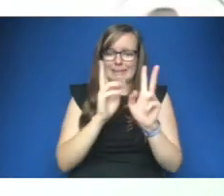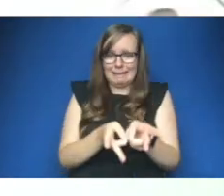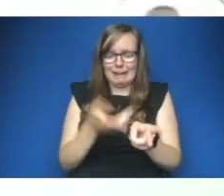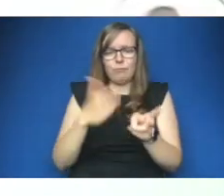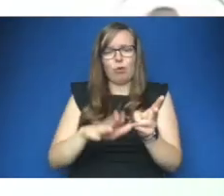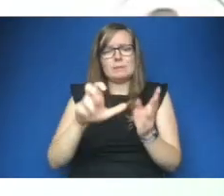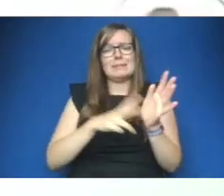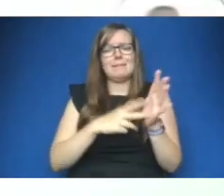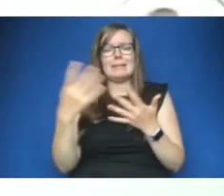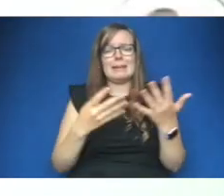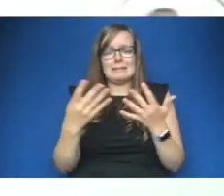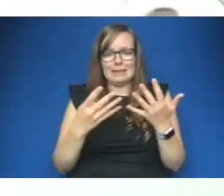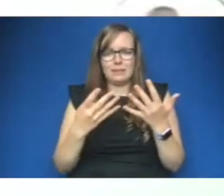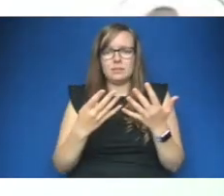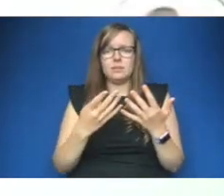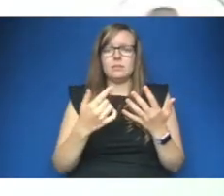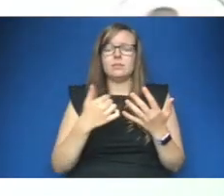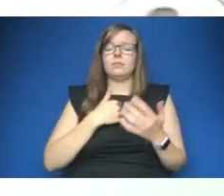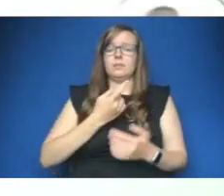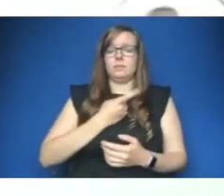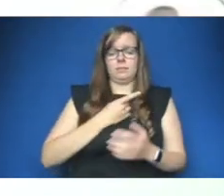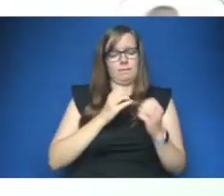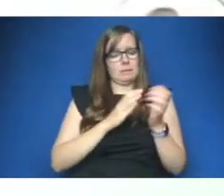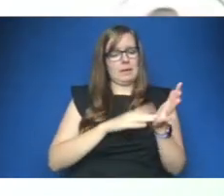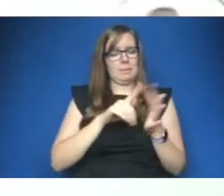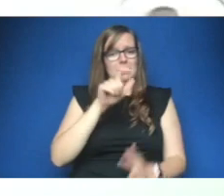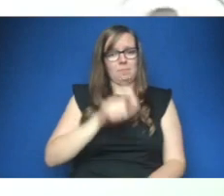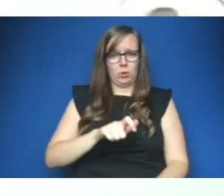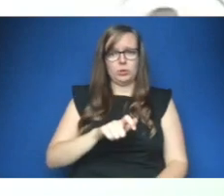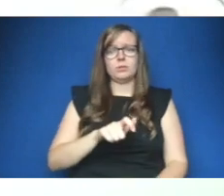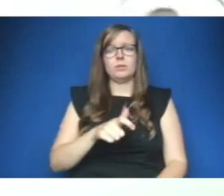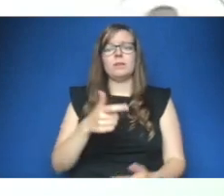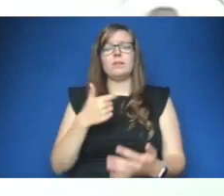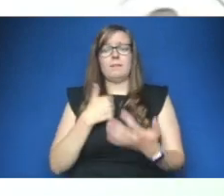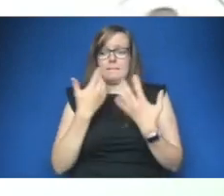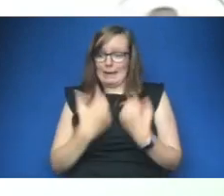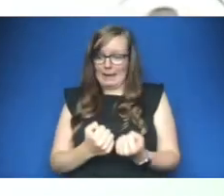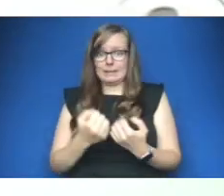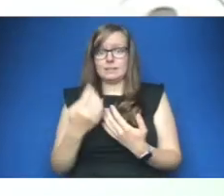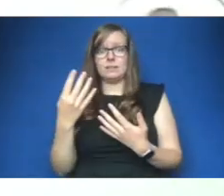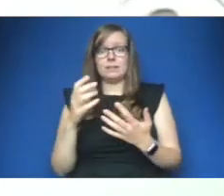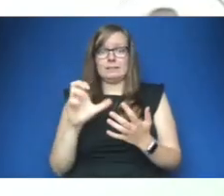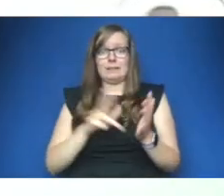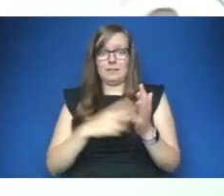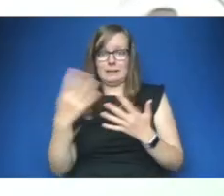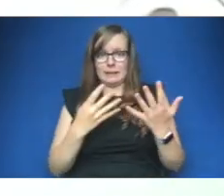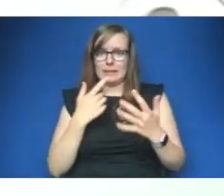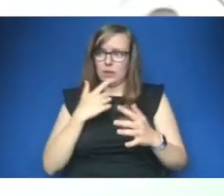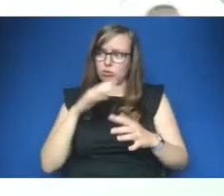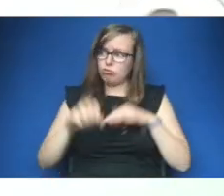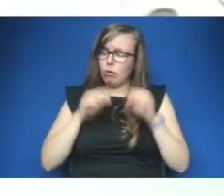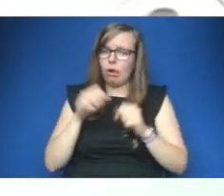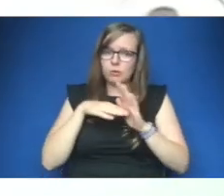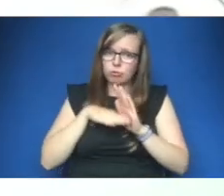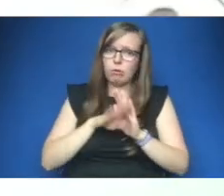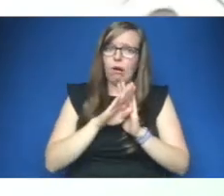so somebody who's a bme person and who's had covet 19 and is struggling to recover from it and hence my